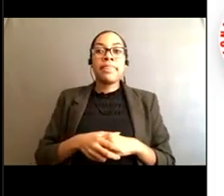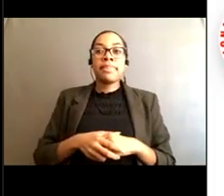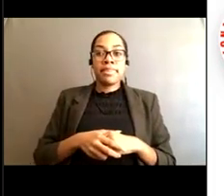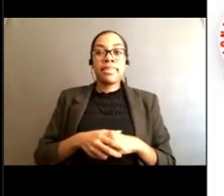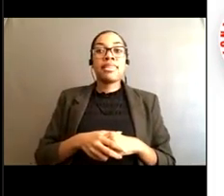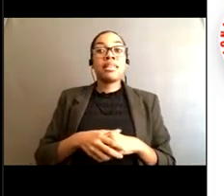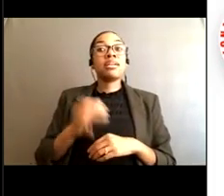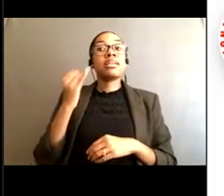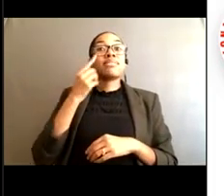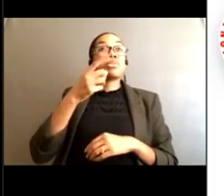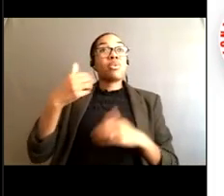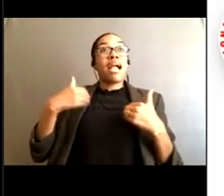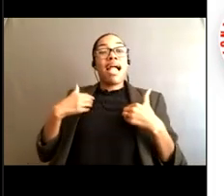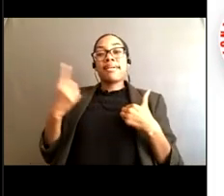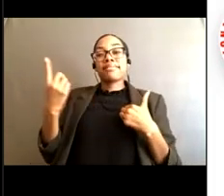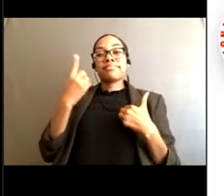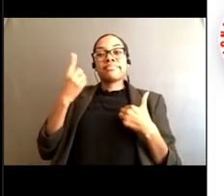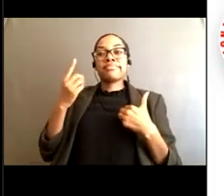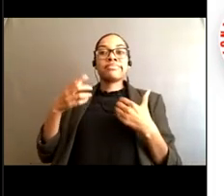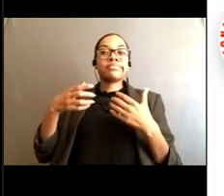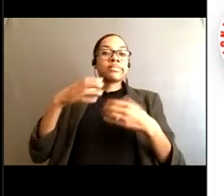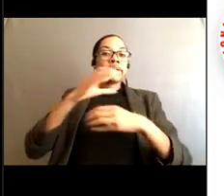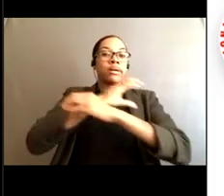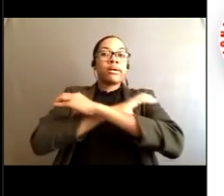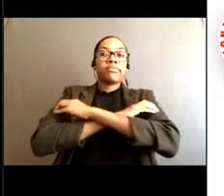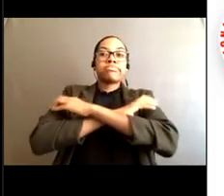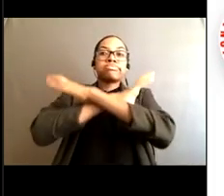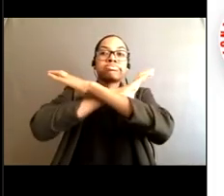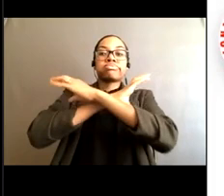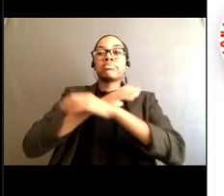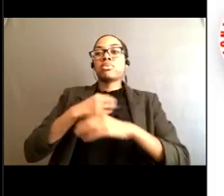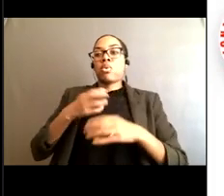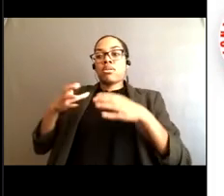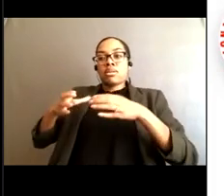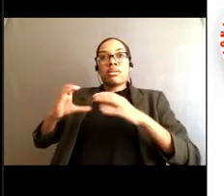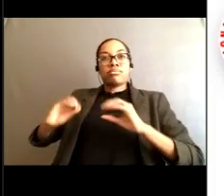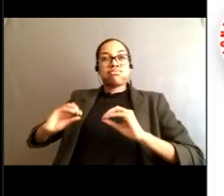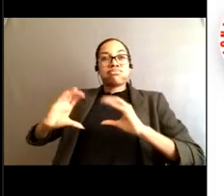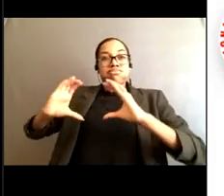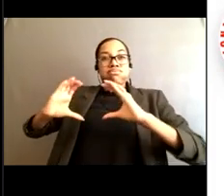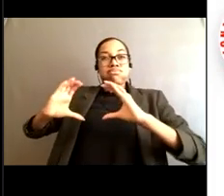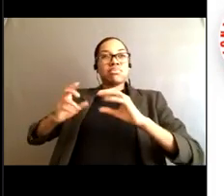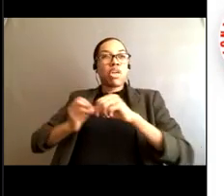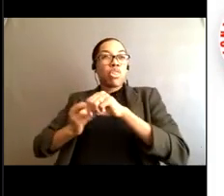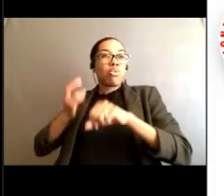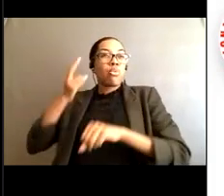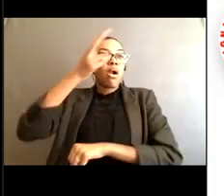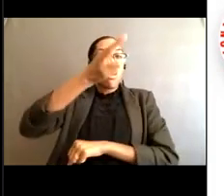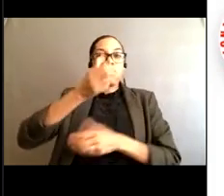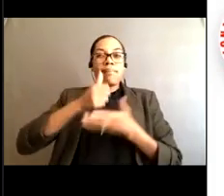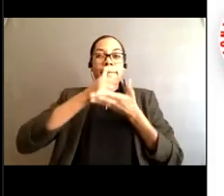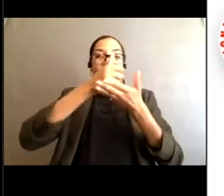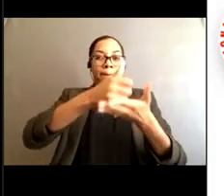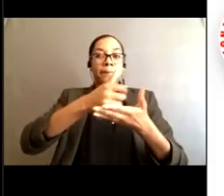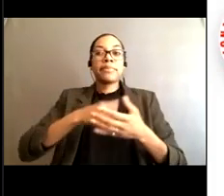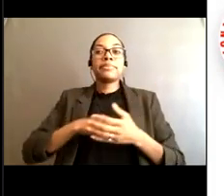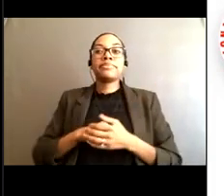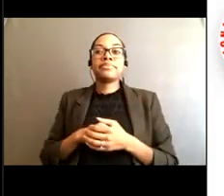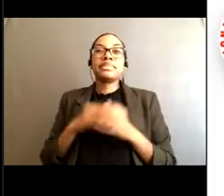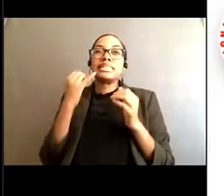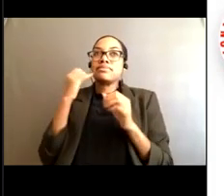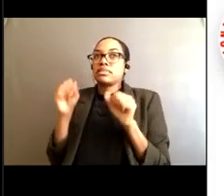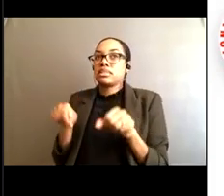in the water if you don't know how to swim the very least you can do is throw them if you can